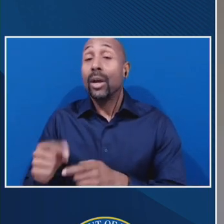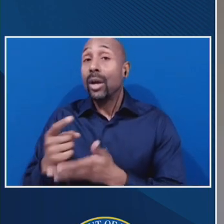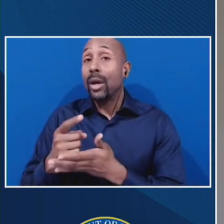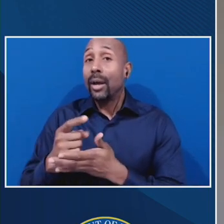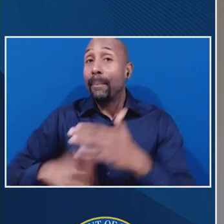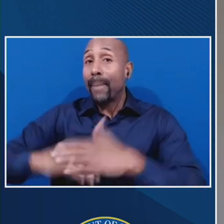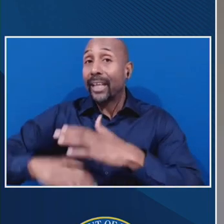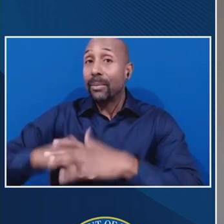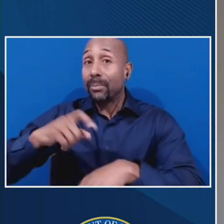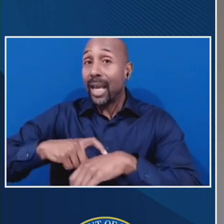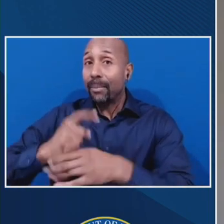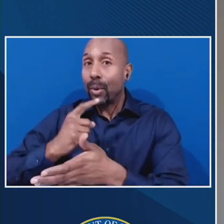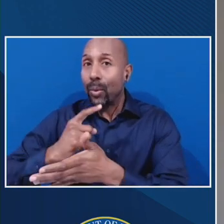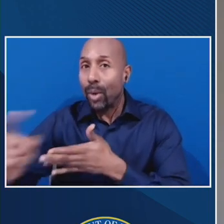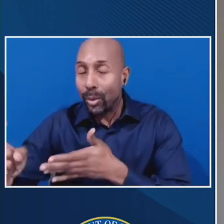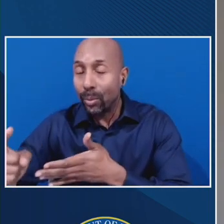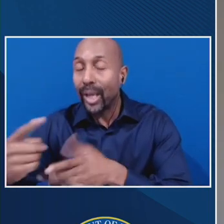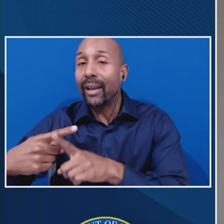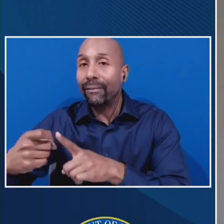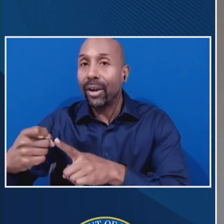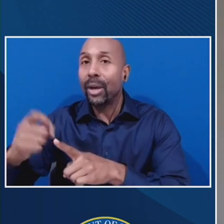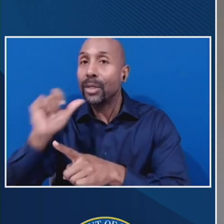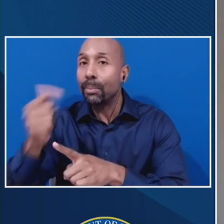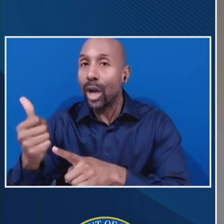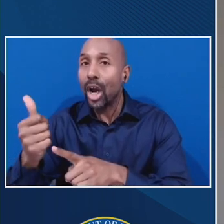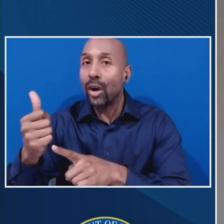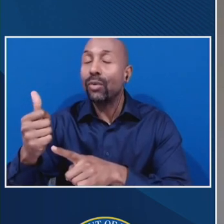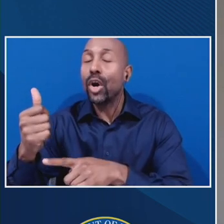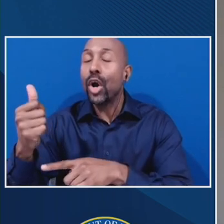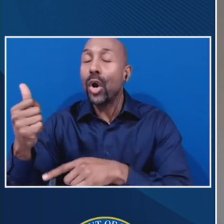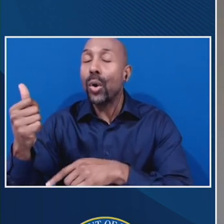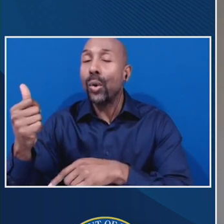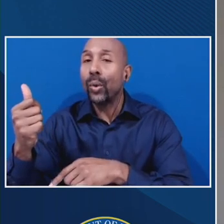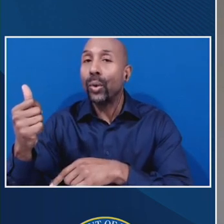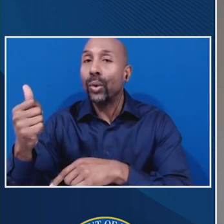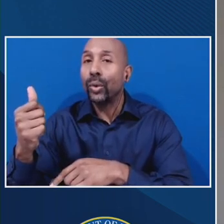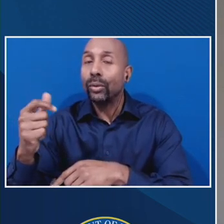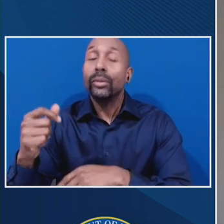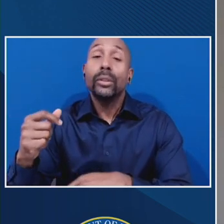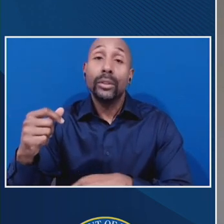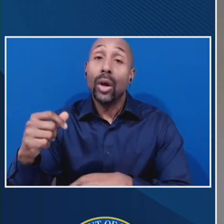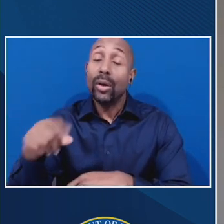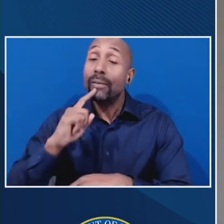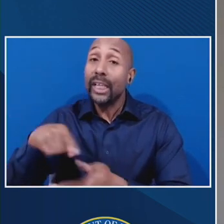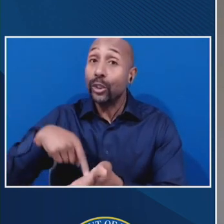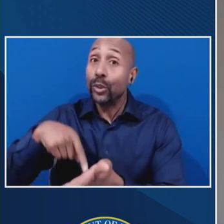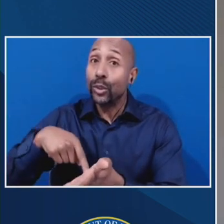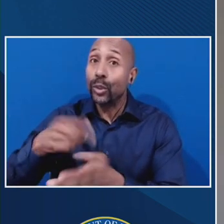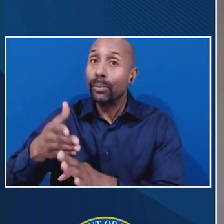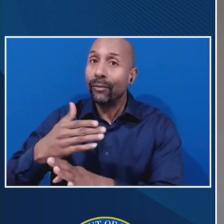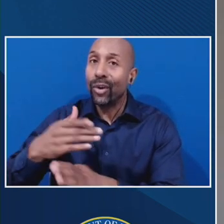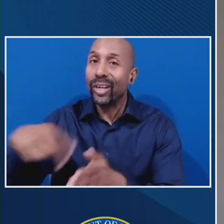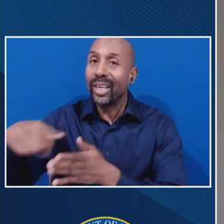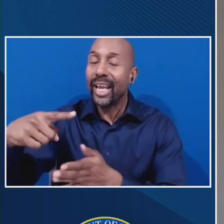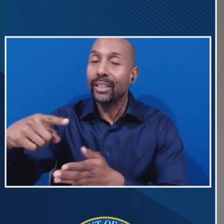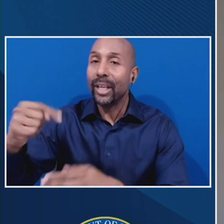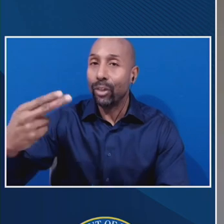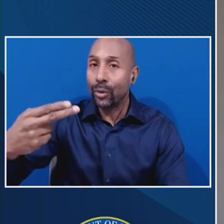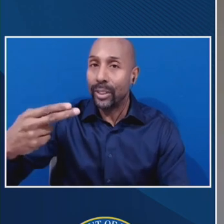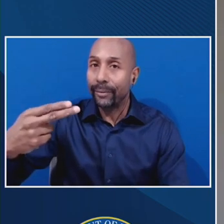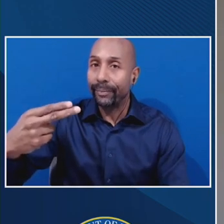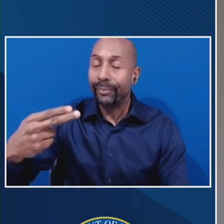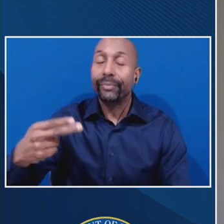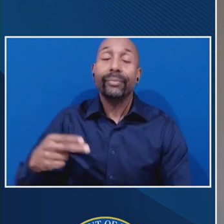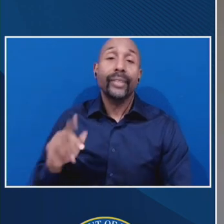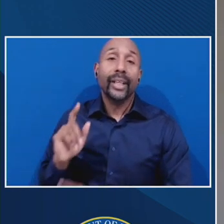tomorrow. So that would be next Thursday, if at all possible to give them ample time to, um,